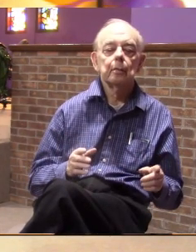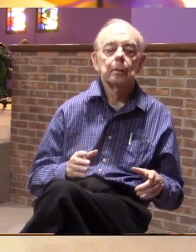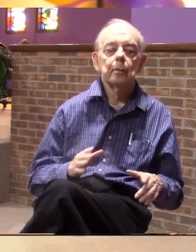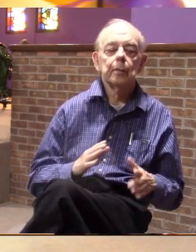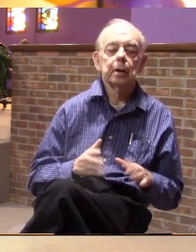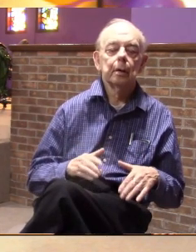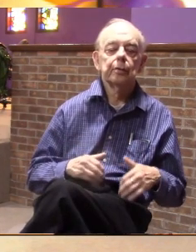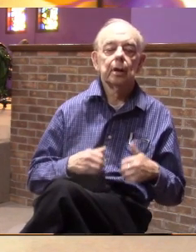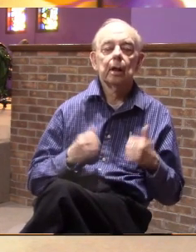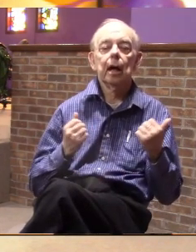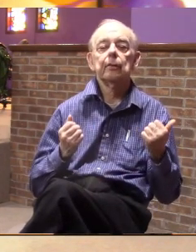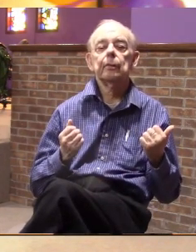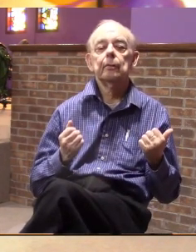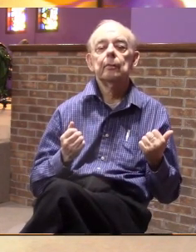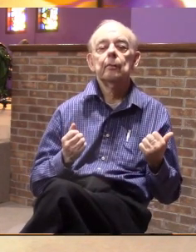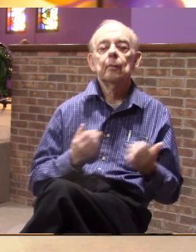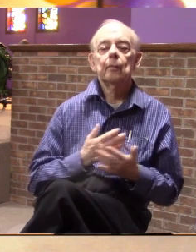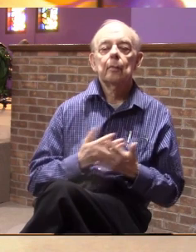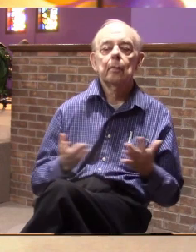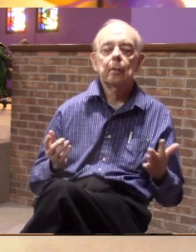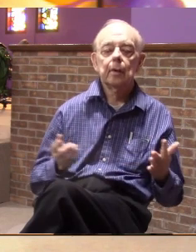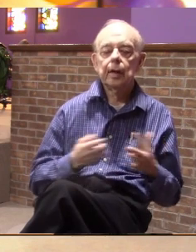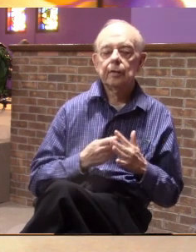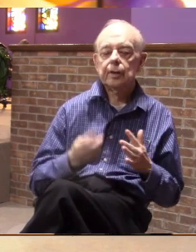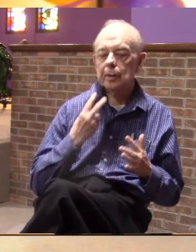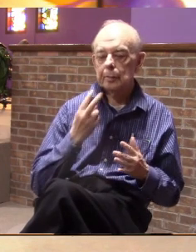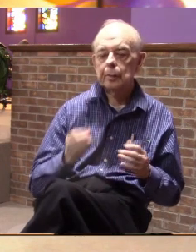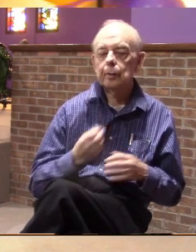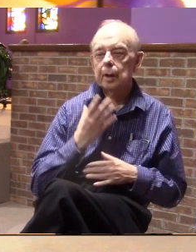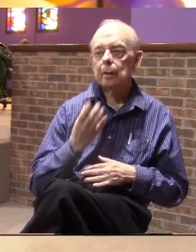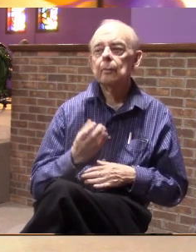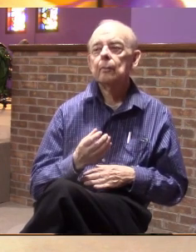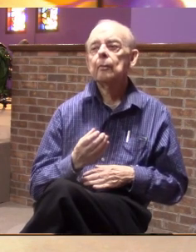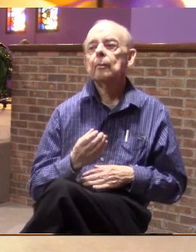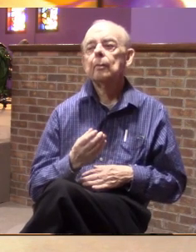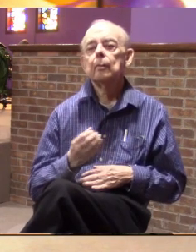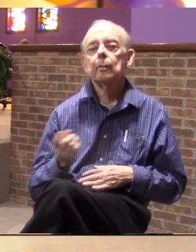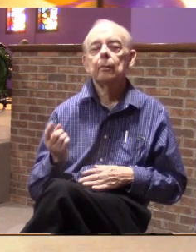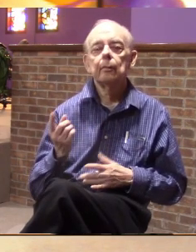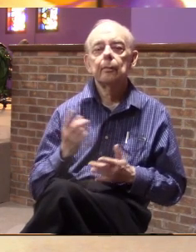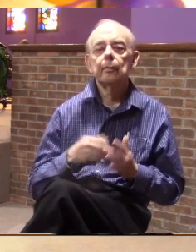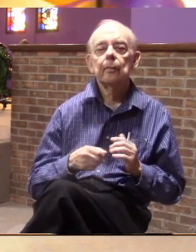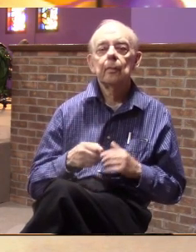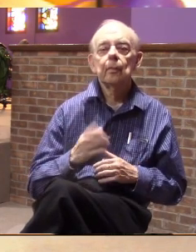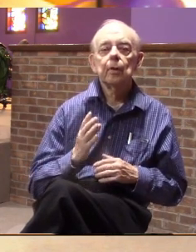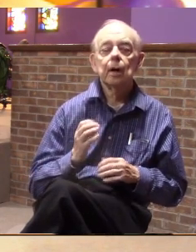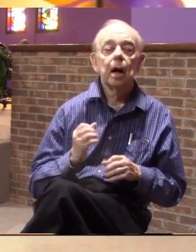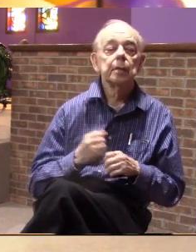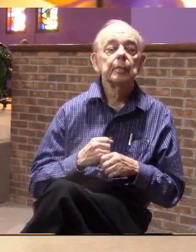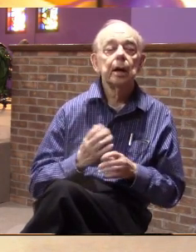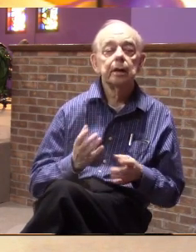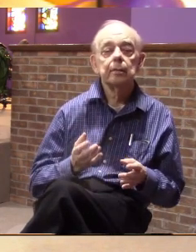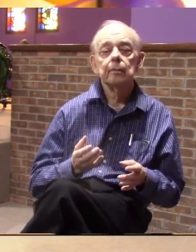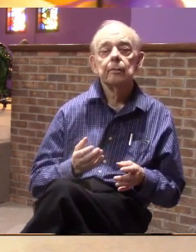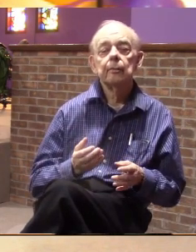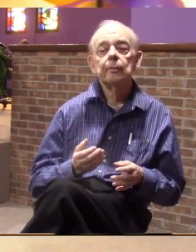and everything begins to see the beauty of what God has created